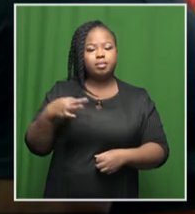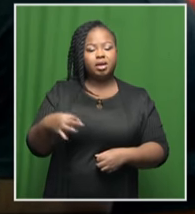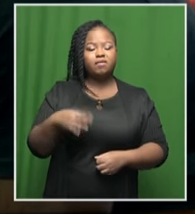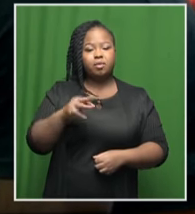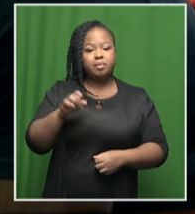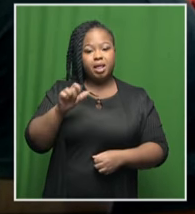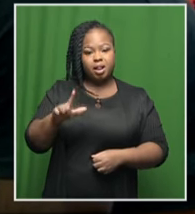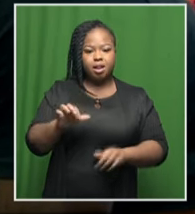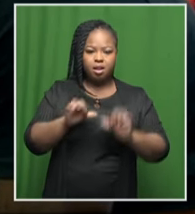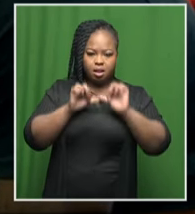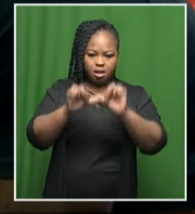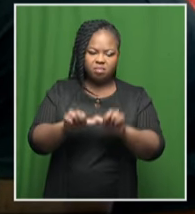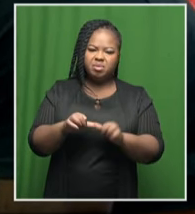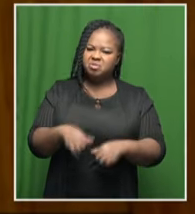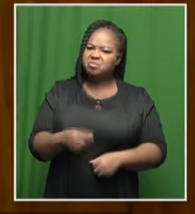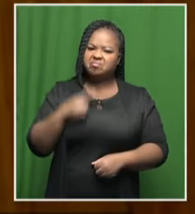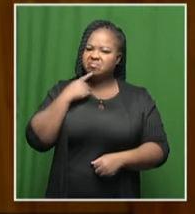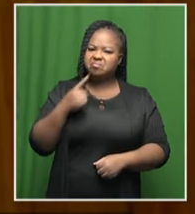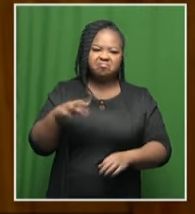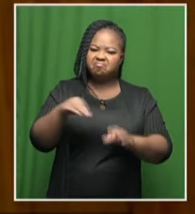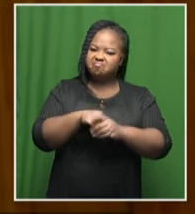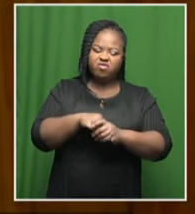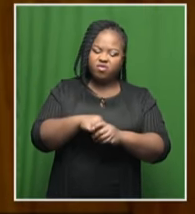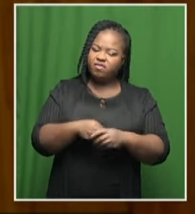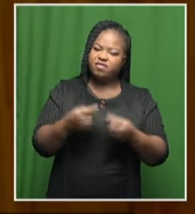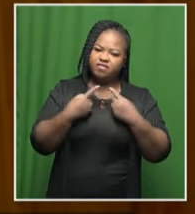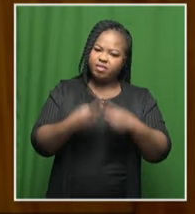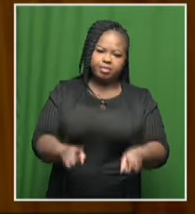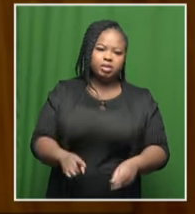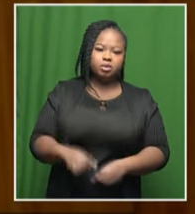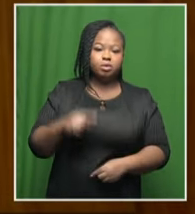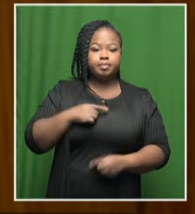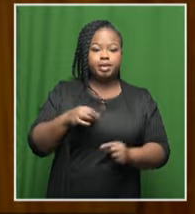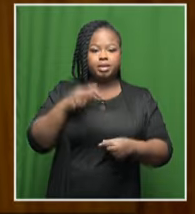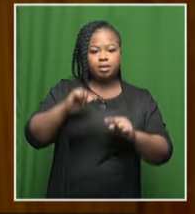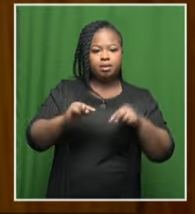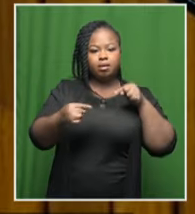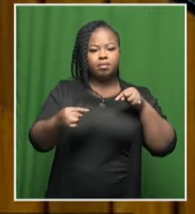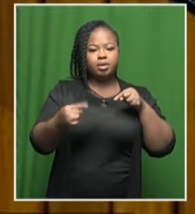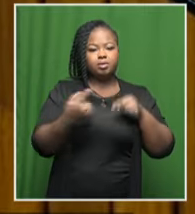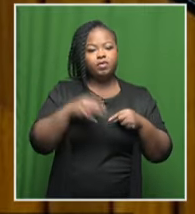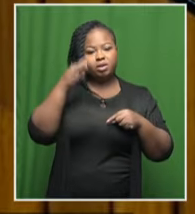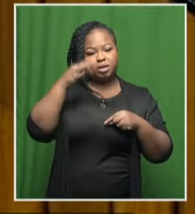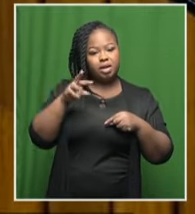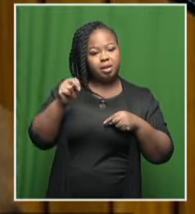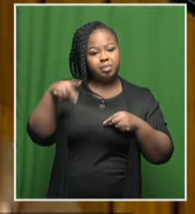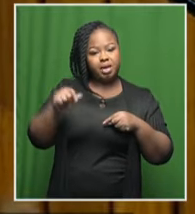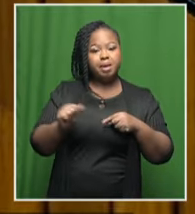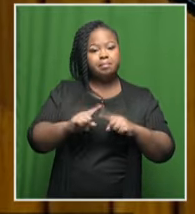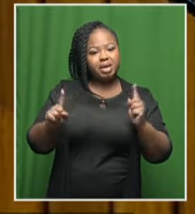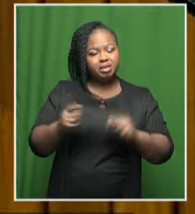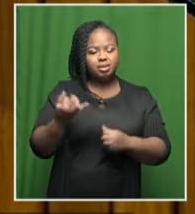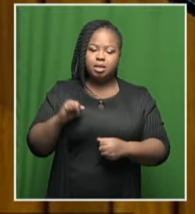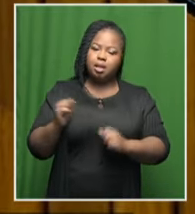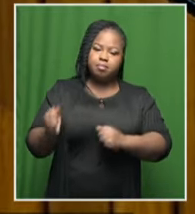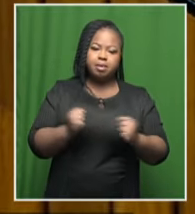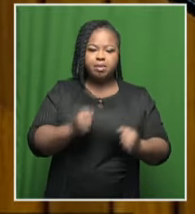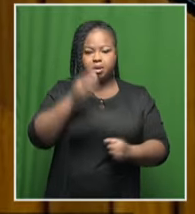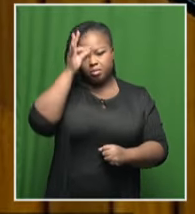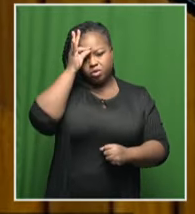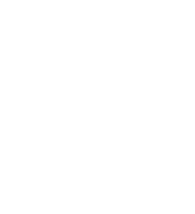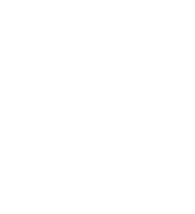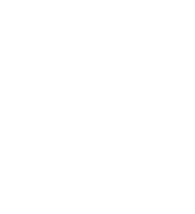accused continue to deny their involvement in the murder. Disputing the state's version of events, the five remain in police custody.